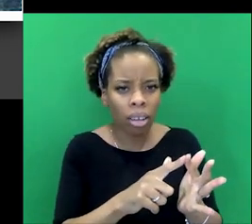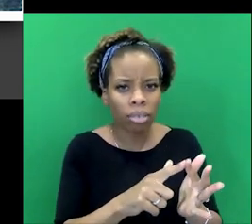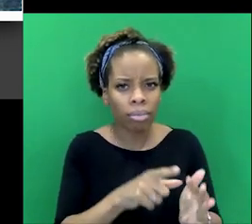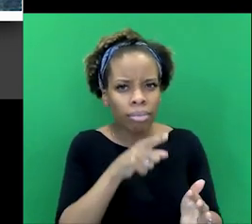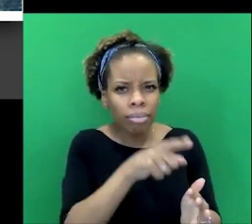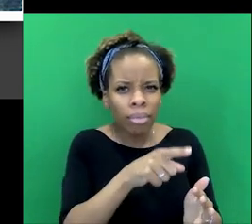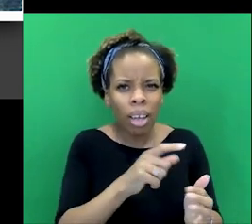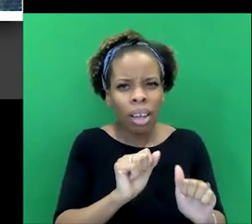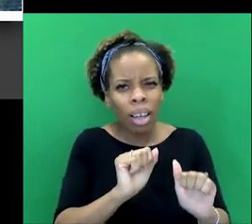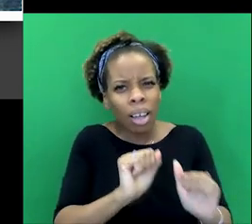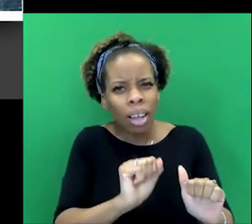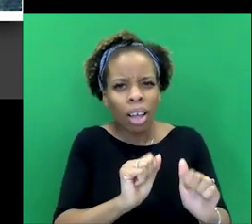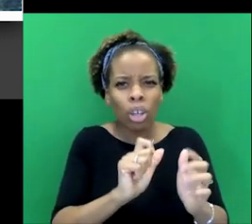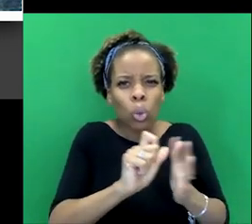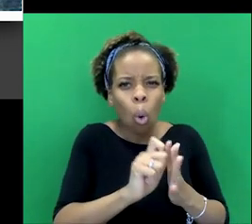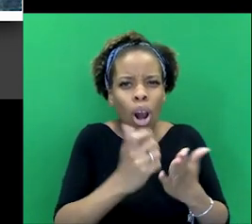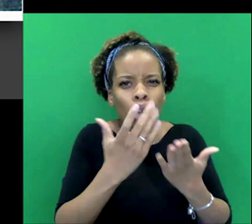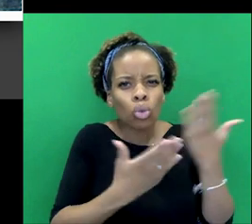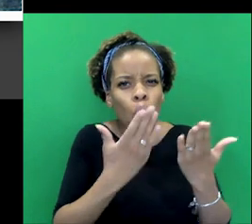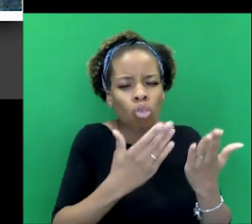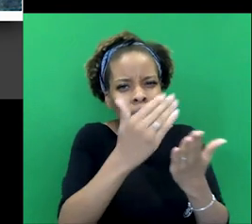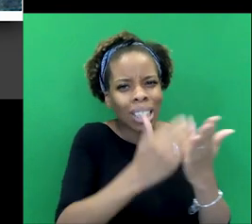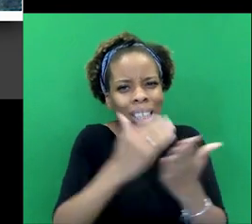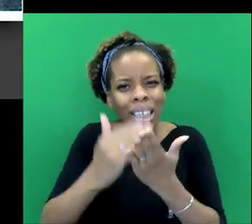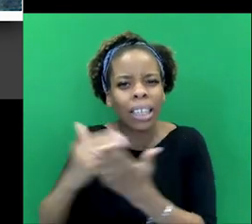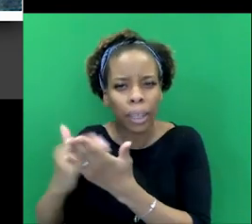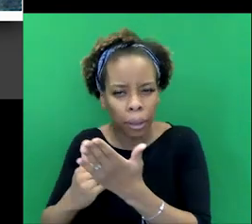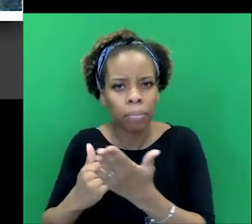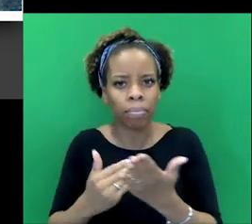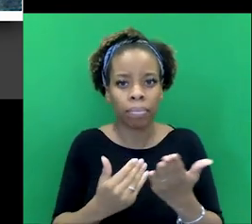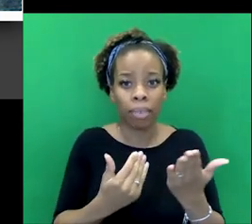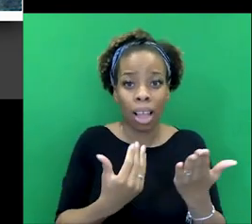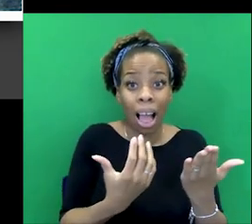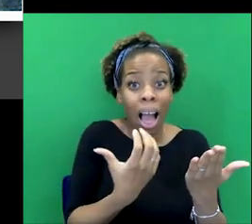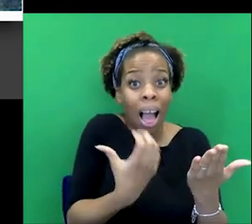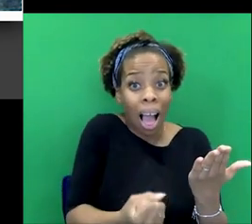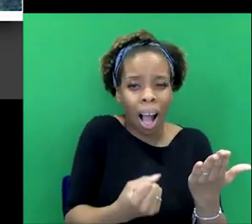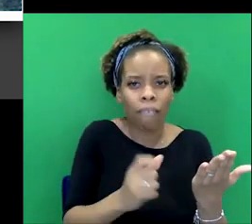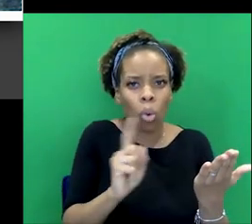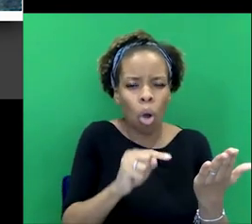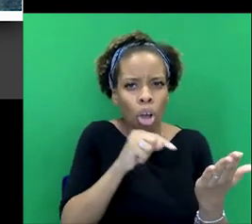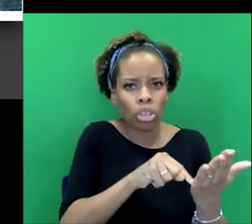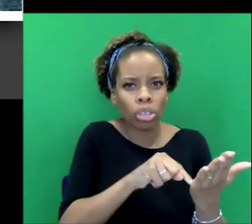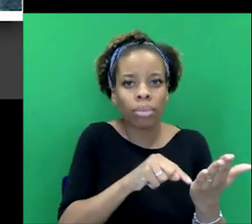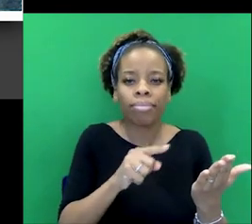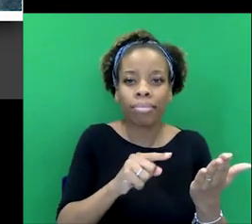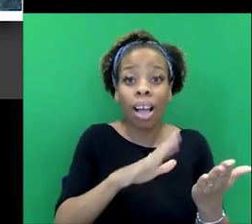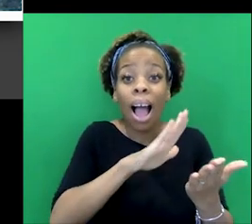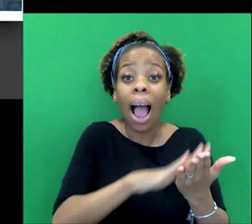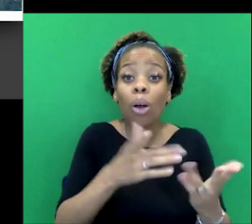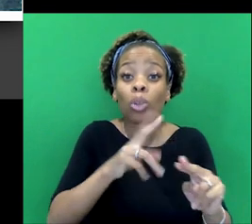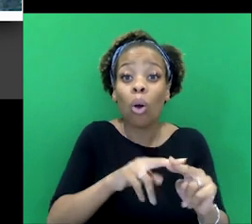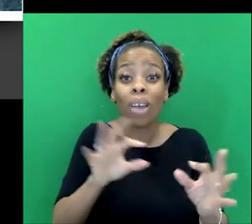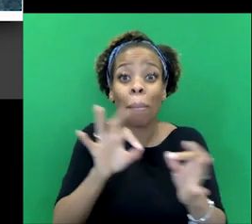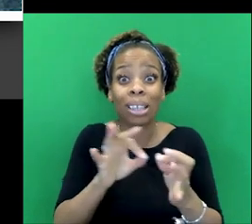stories, don't they? We get, we get, um, even if there's a kind of rational explanation, the Hound of the Baskervilles takes us